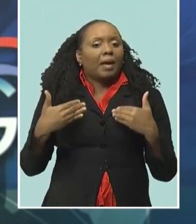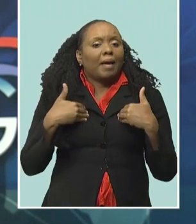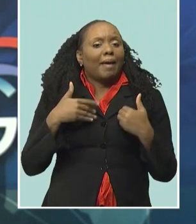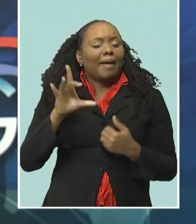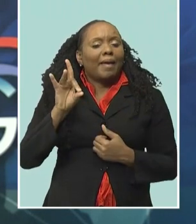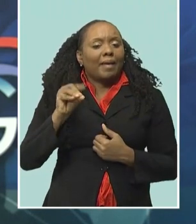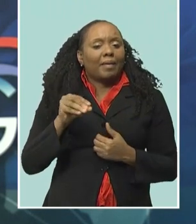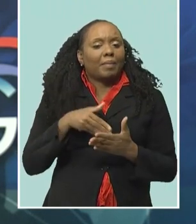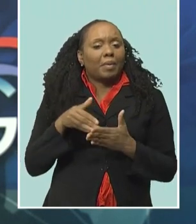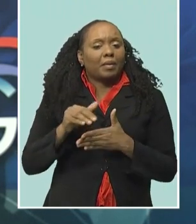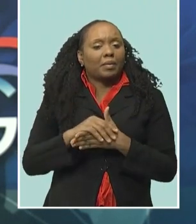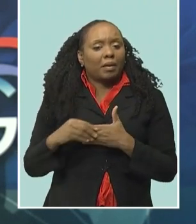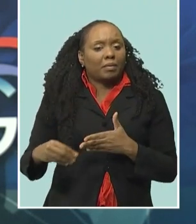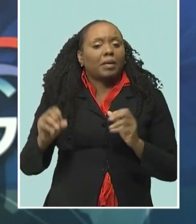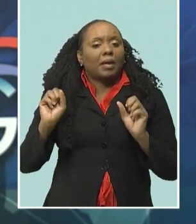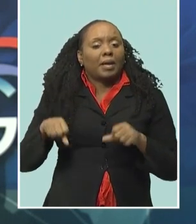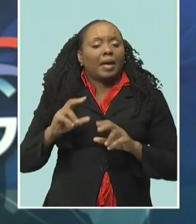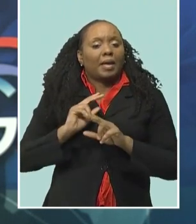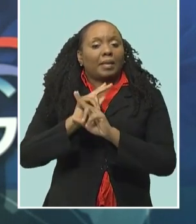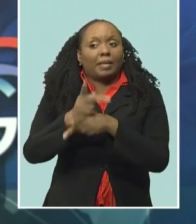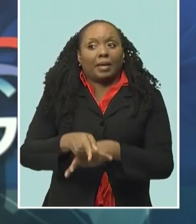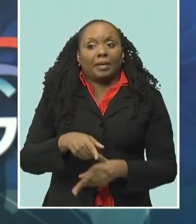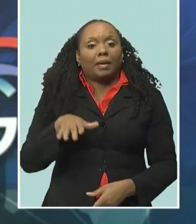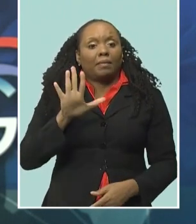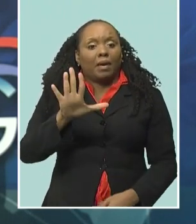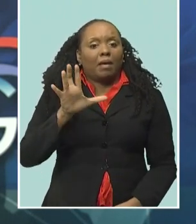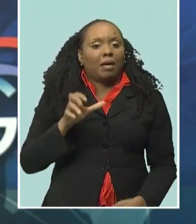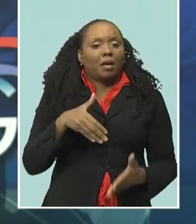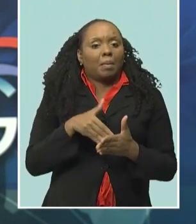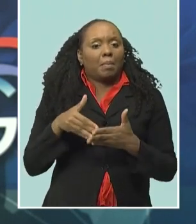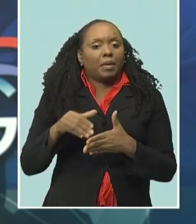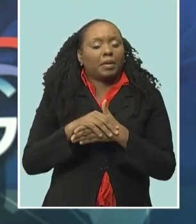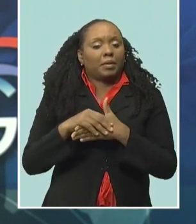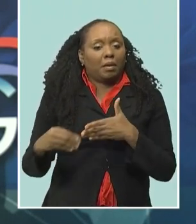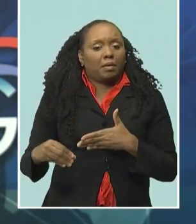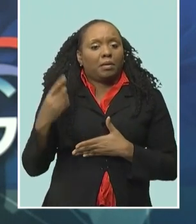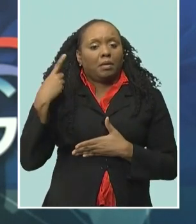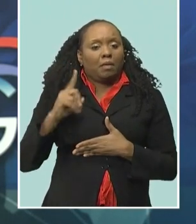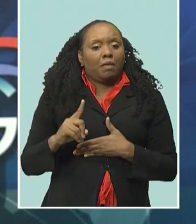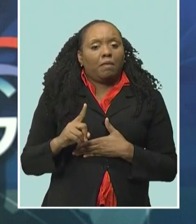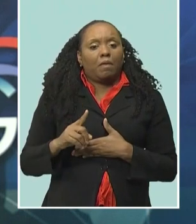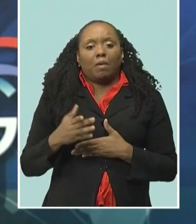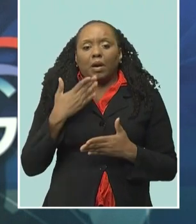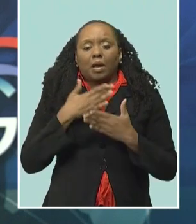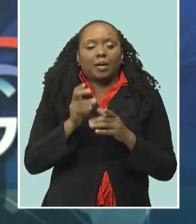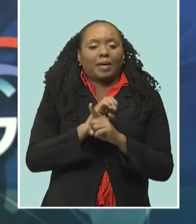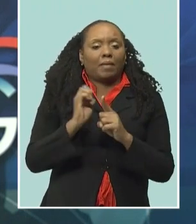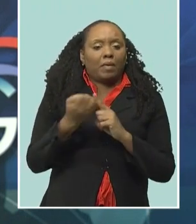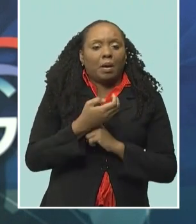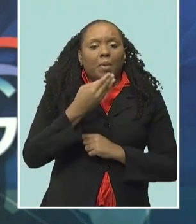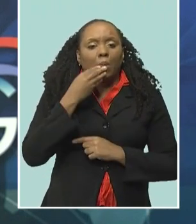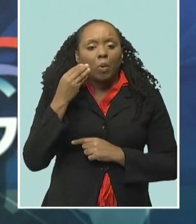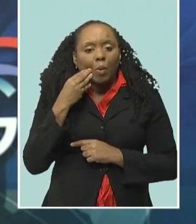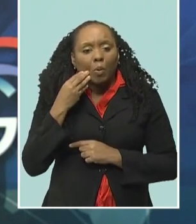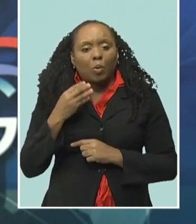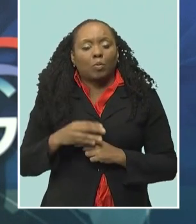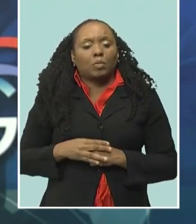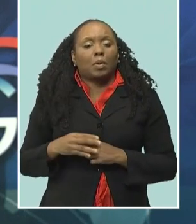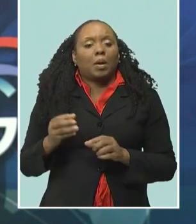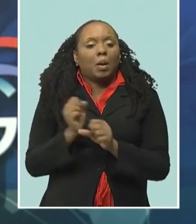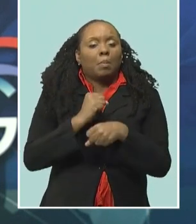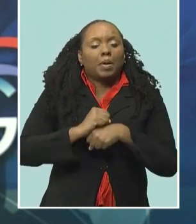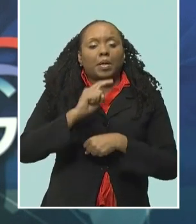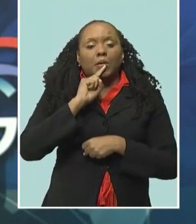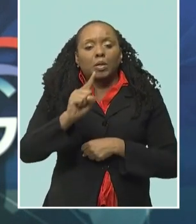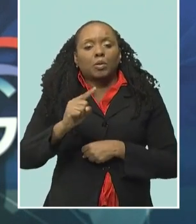$500 million to invest in green affordable homes, assisting with providing hurricane-resilient roofs, the electrification